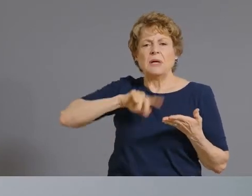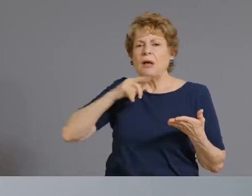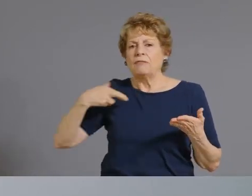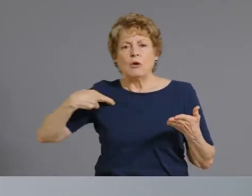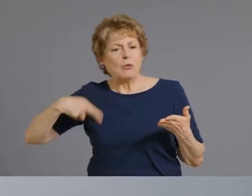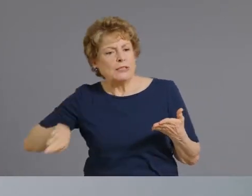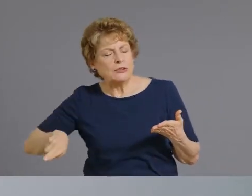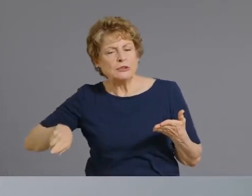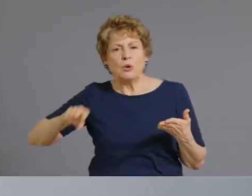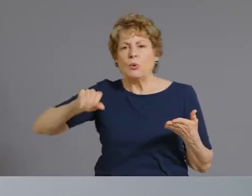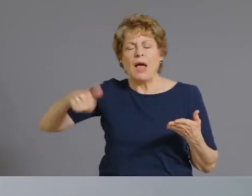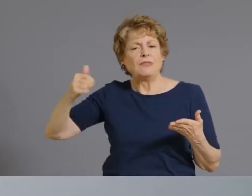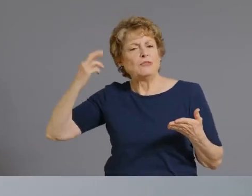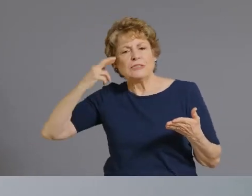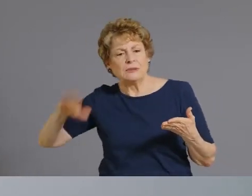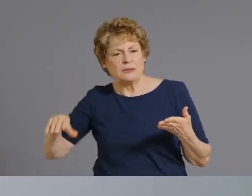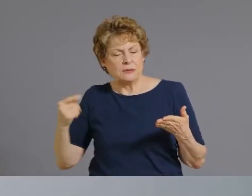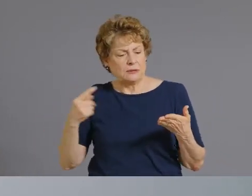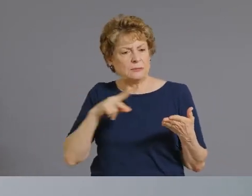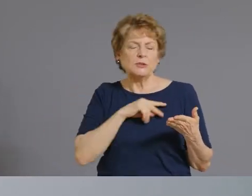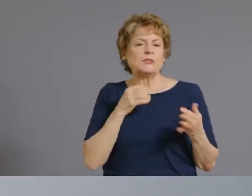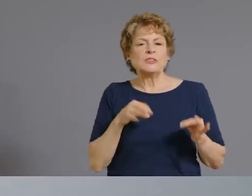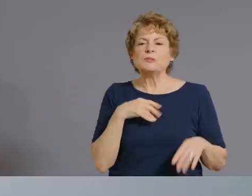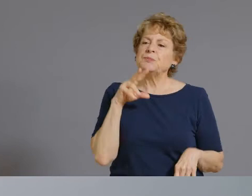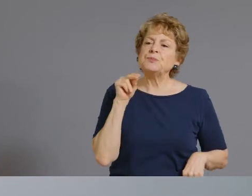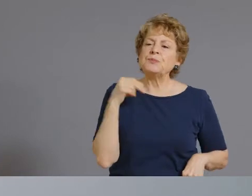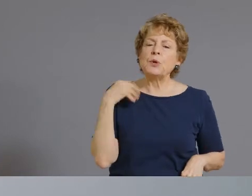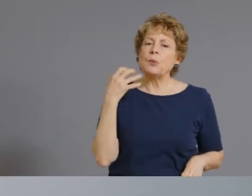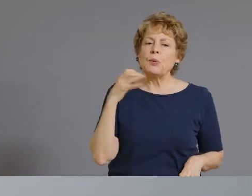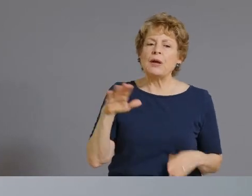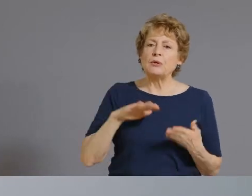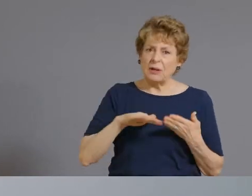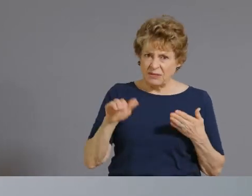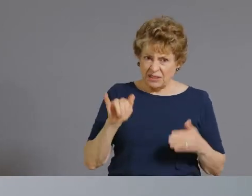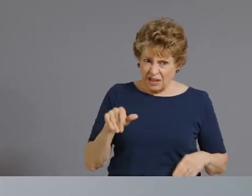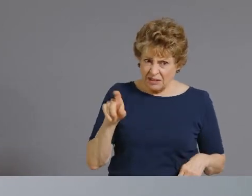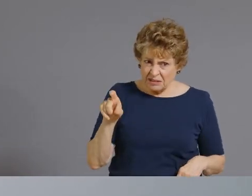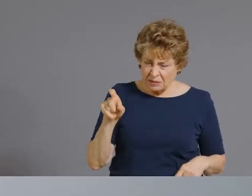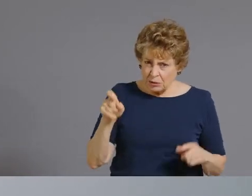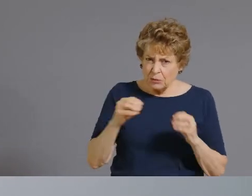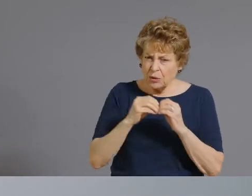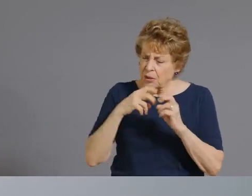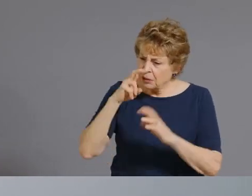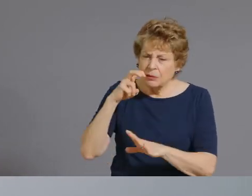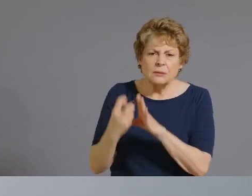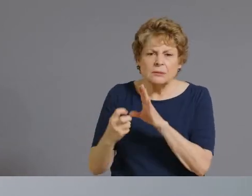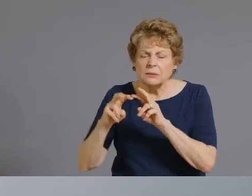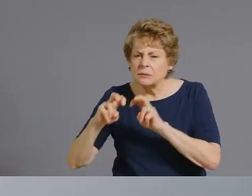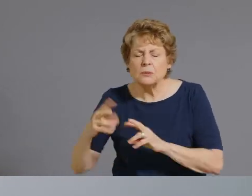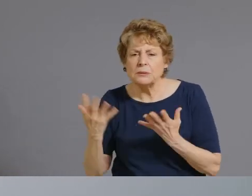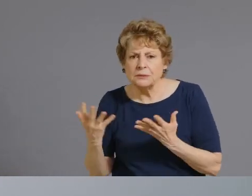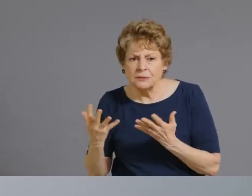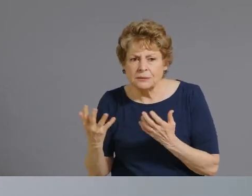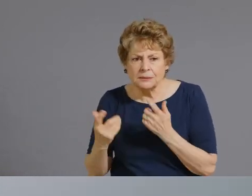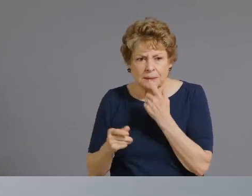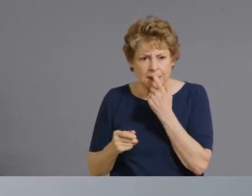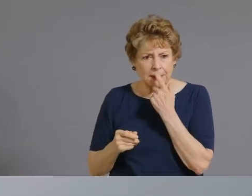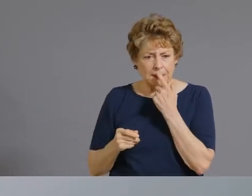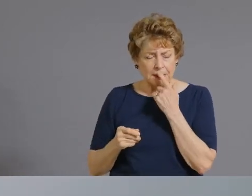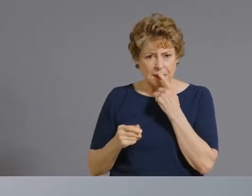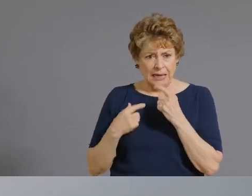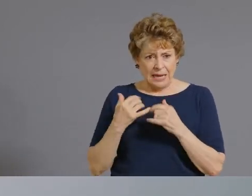and you know do we need to to look at that uh you know last time i looked we were somewhere in the six percent range